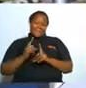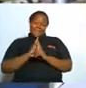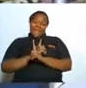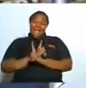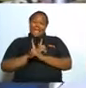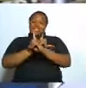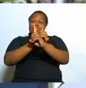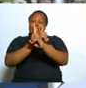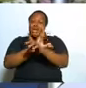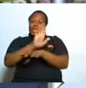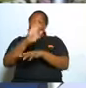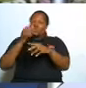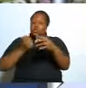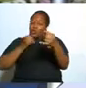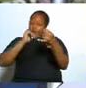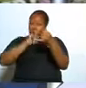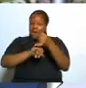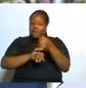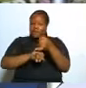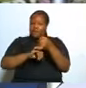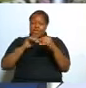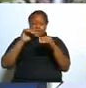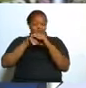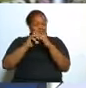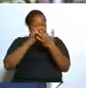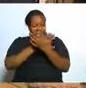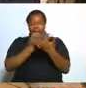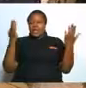your wife at any cost